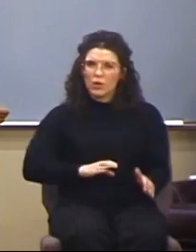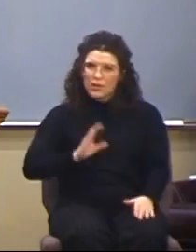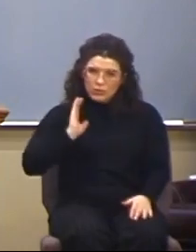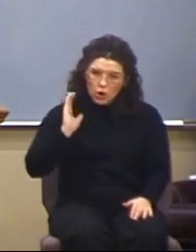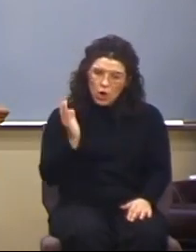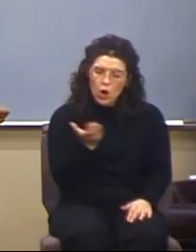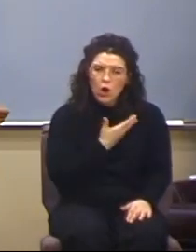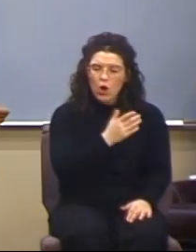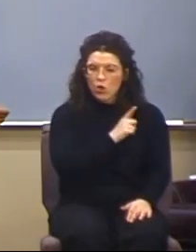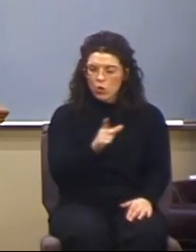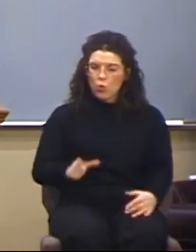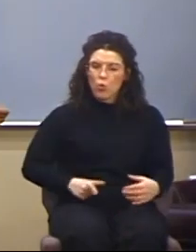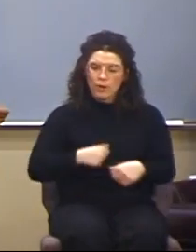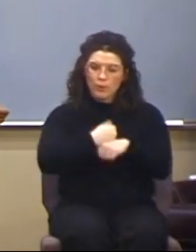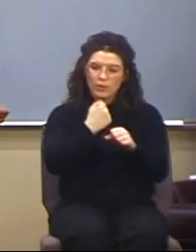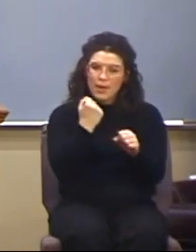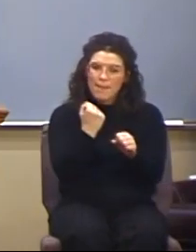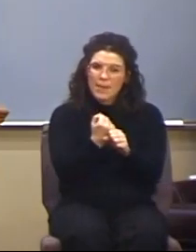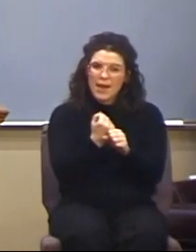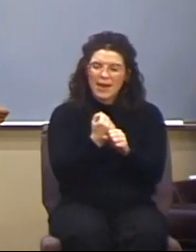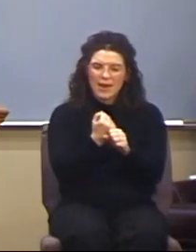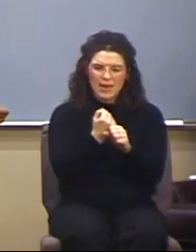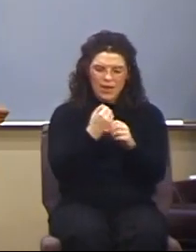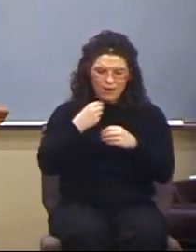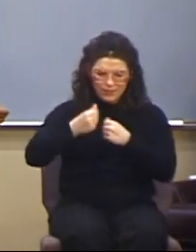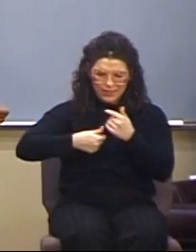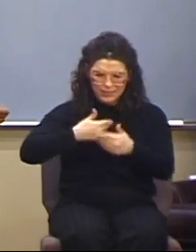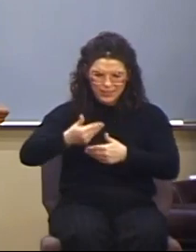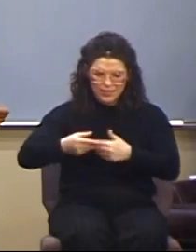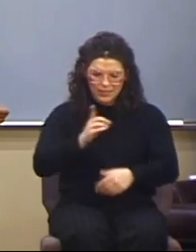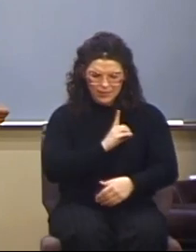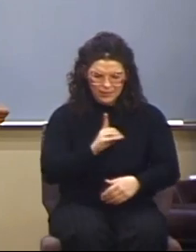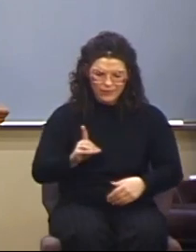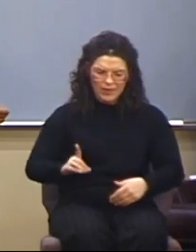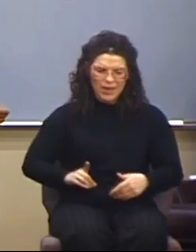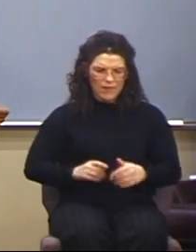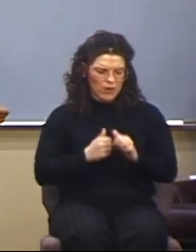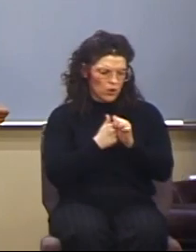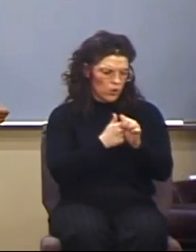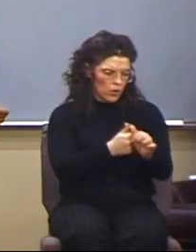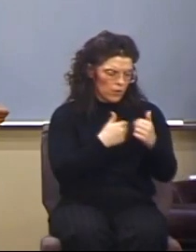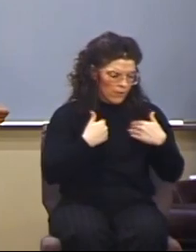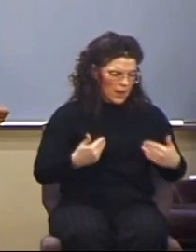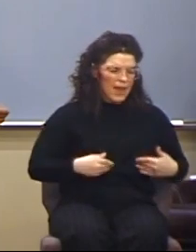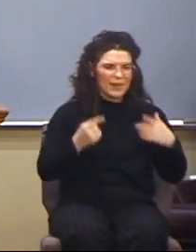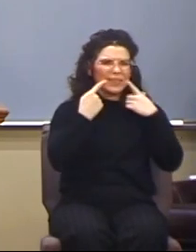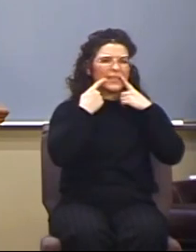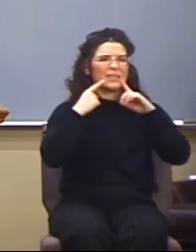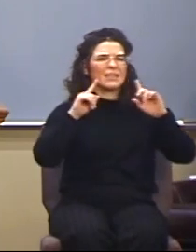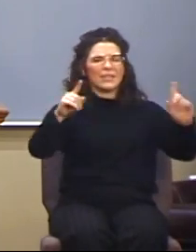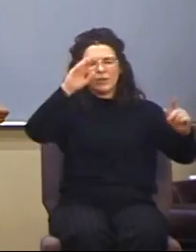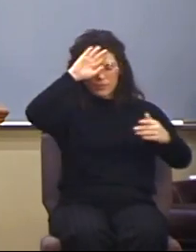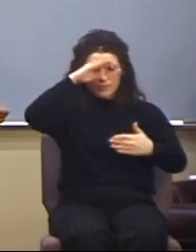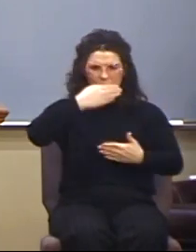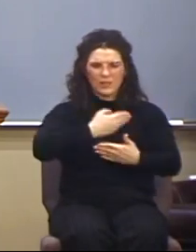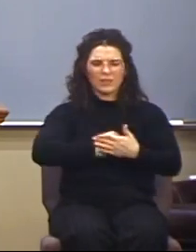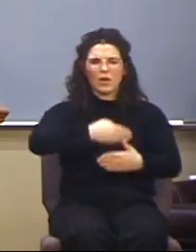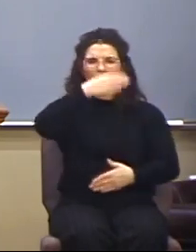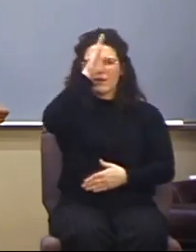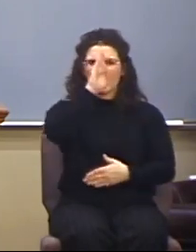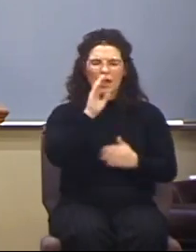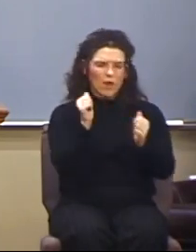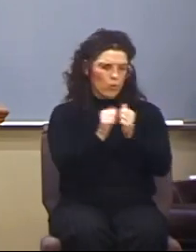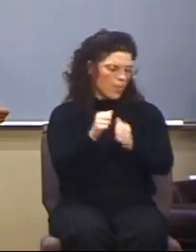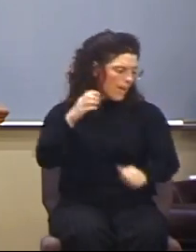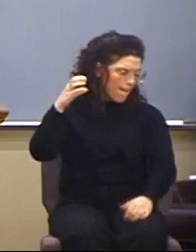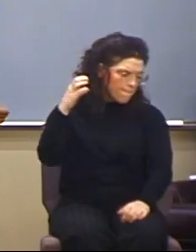which was made of the seed of David, according to the flesh, and declared to be the son of God with